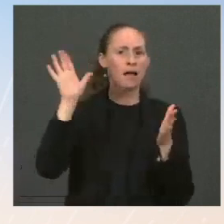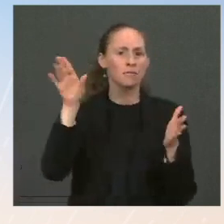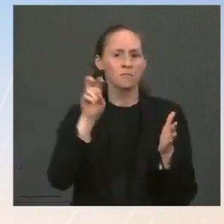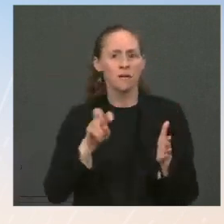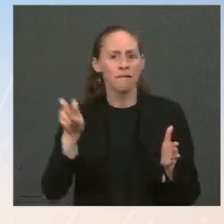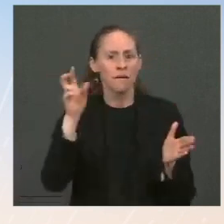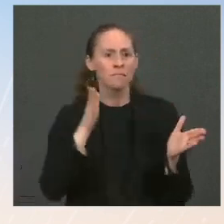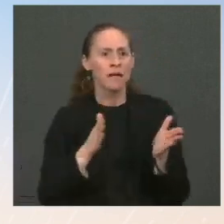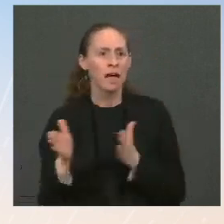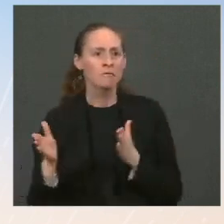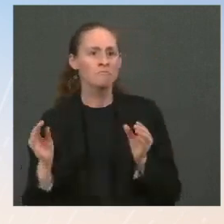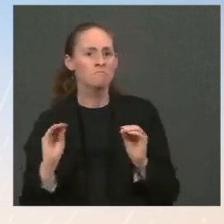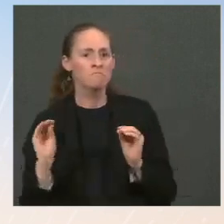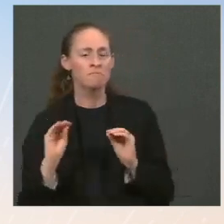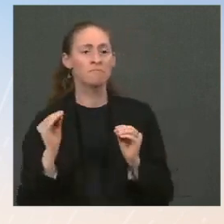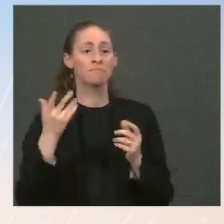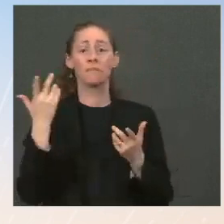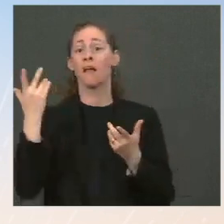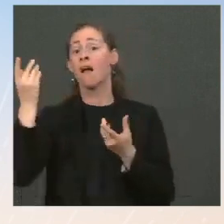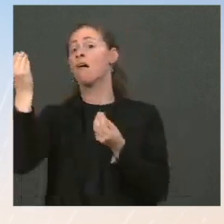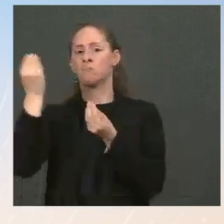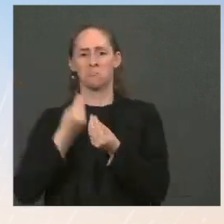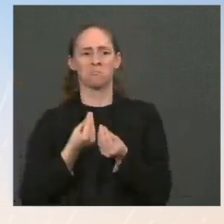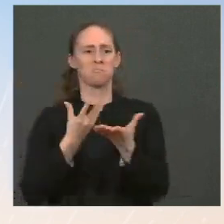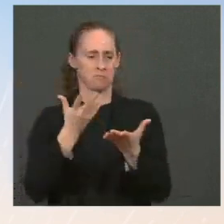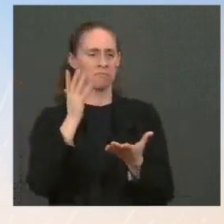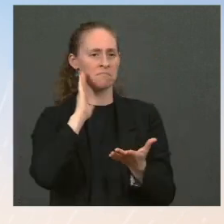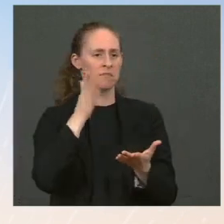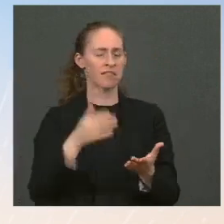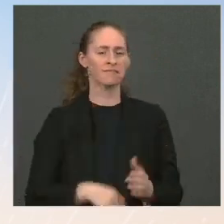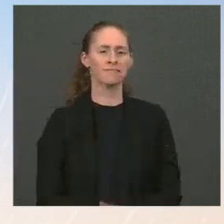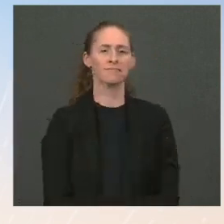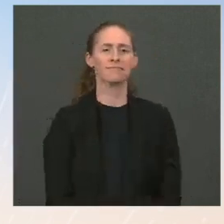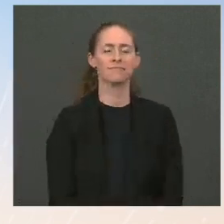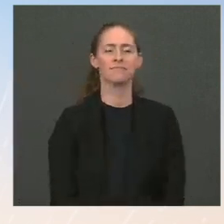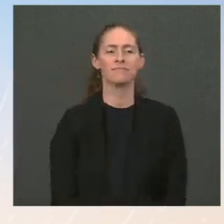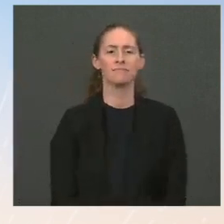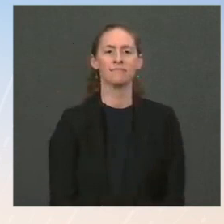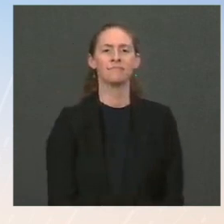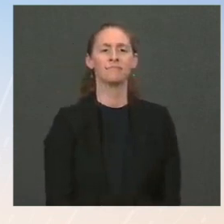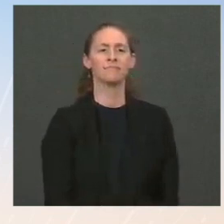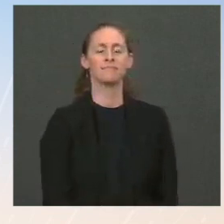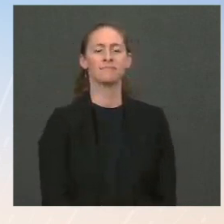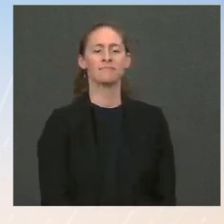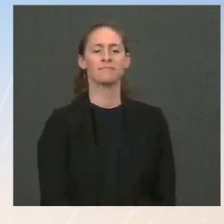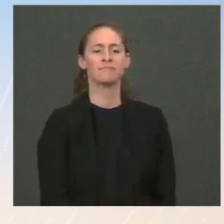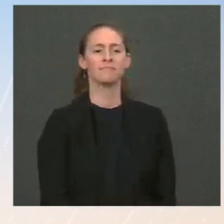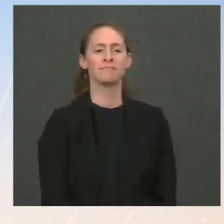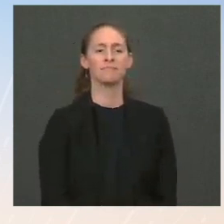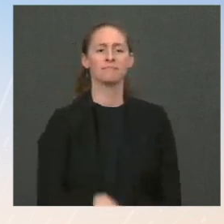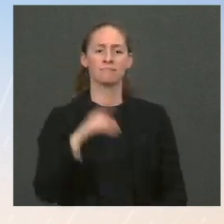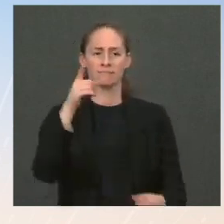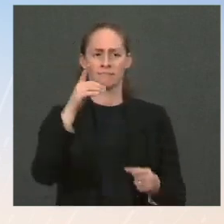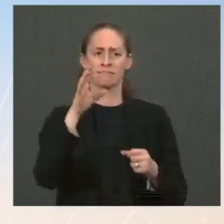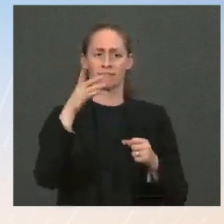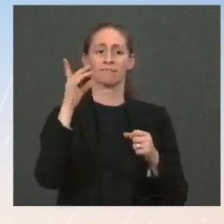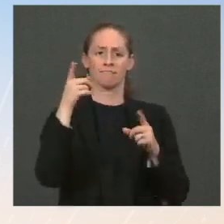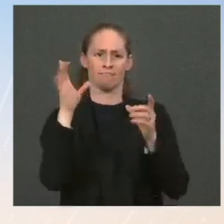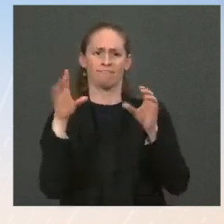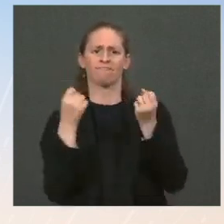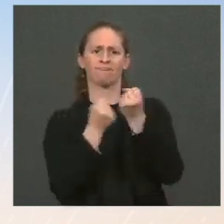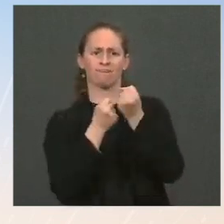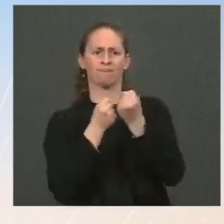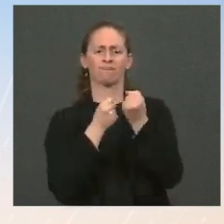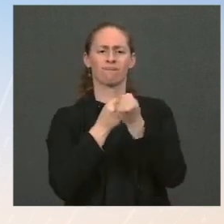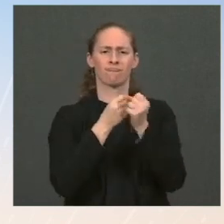have more to convey soon about his plans to support the election of former Governor McAuliffe. And one more just